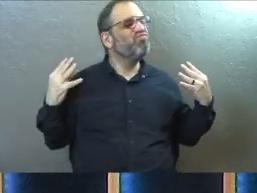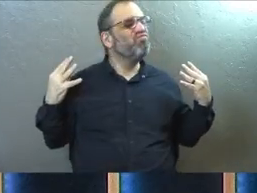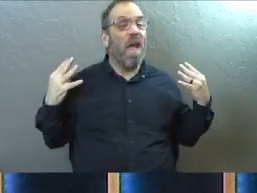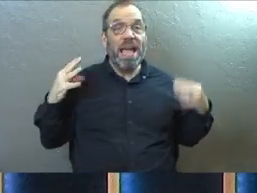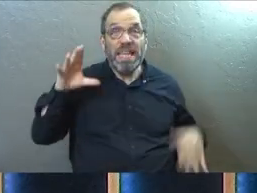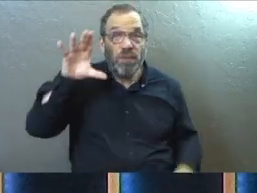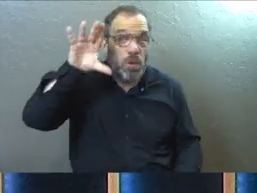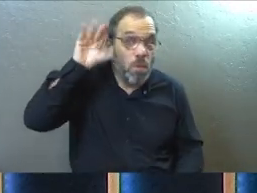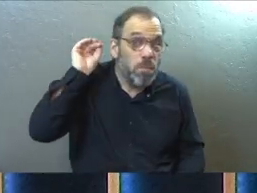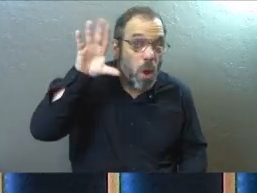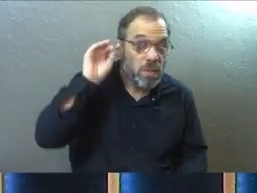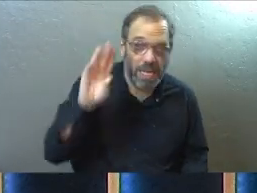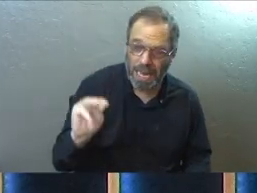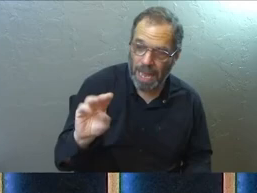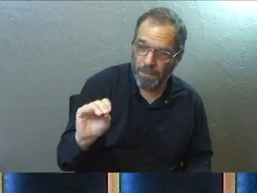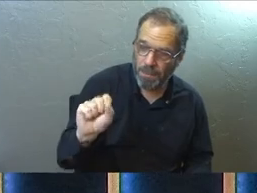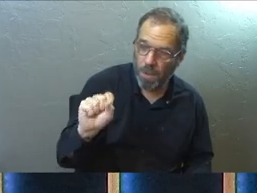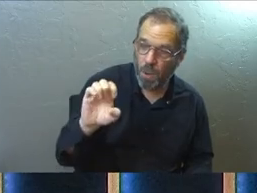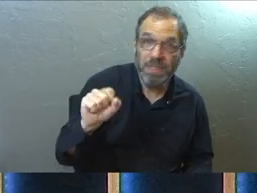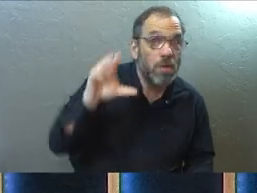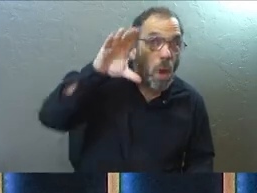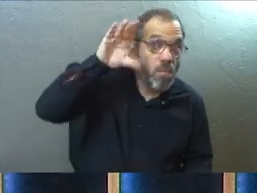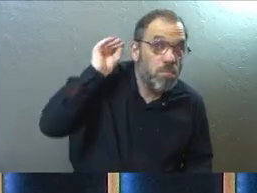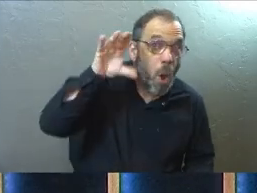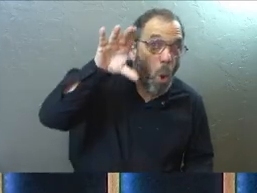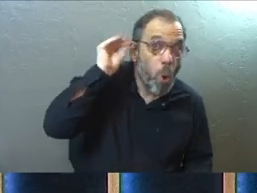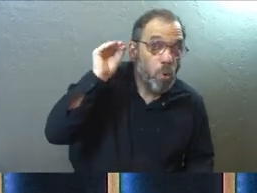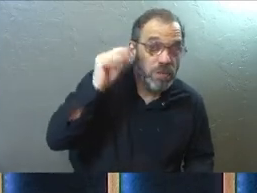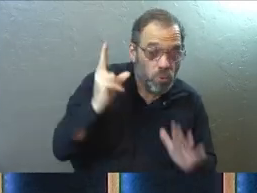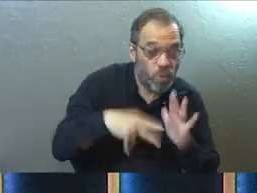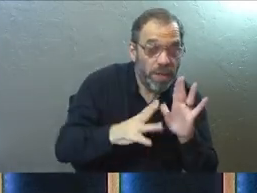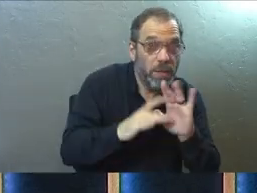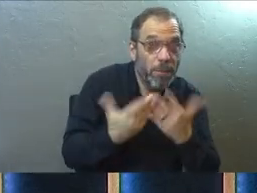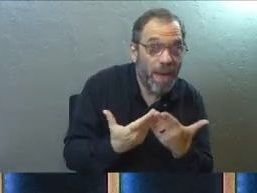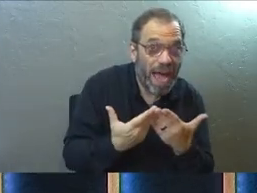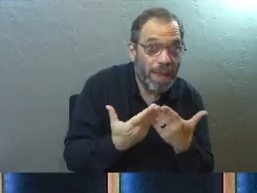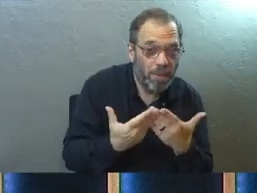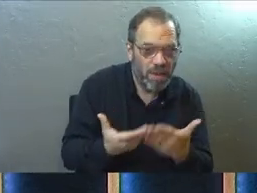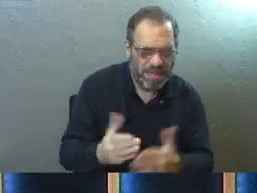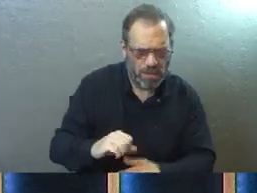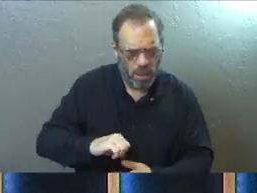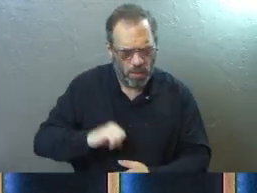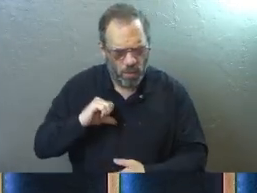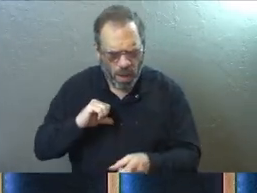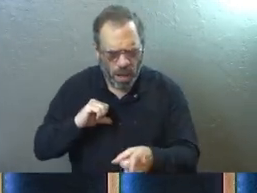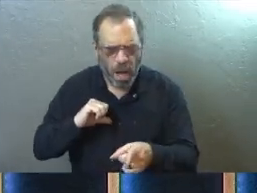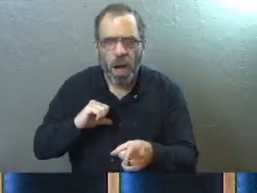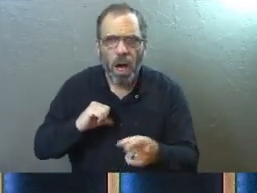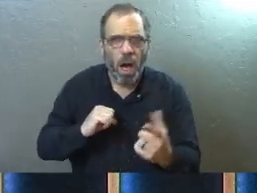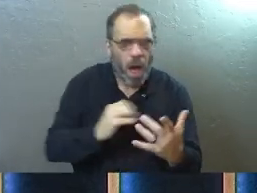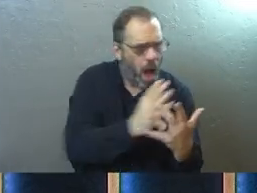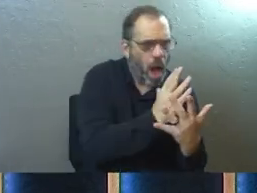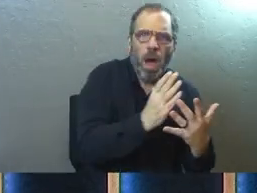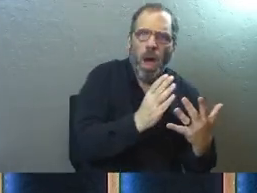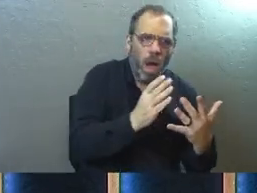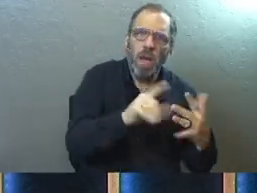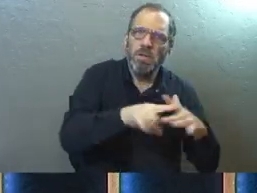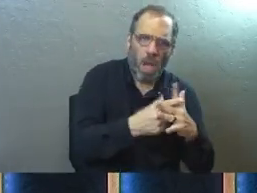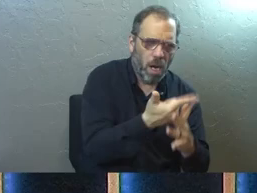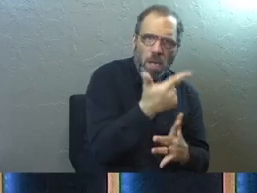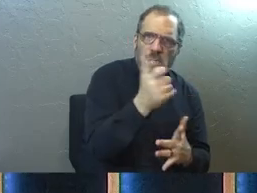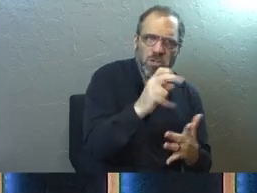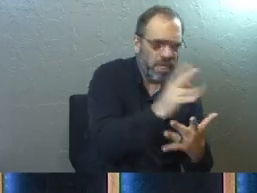Even Moses, you keep going through the scripture and you start to see how this disease of pride had gone through all the different